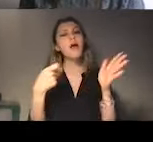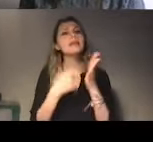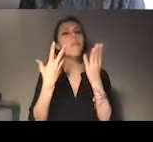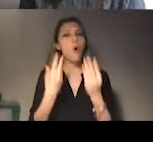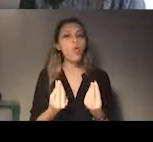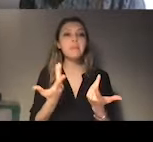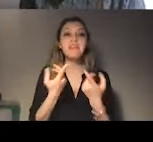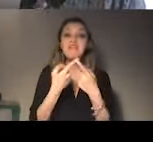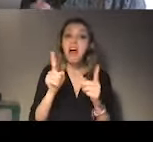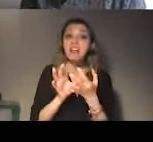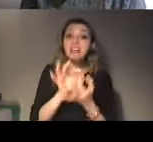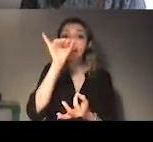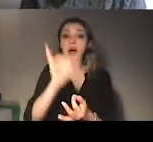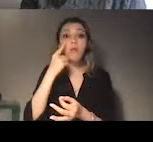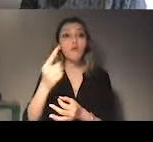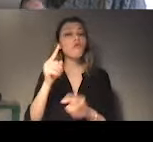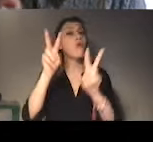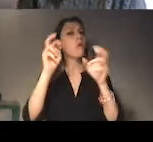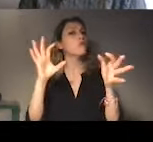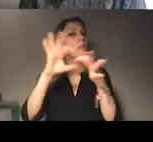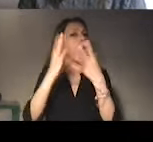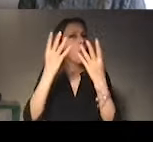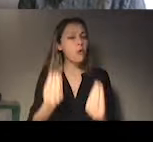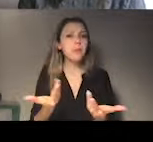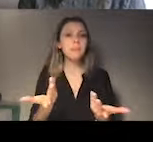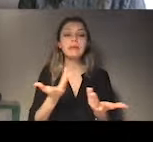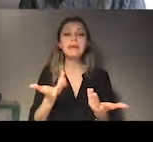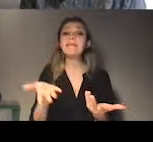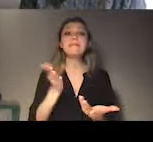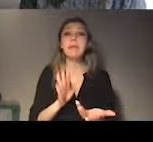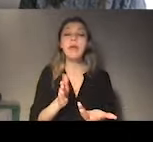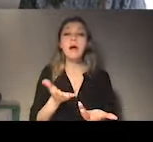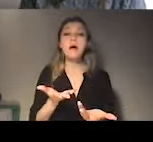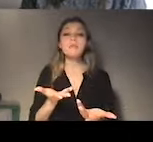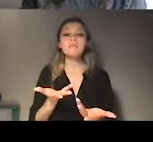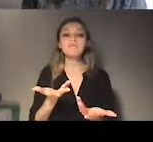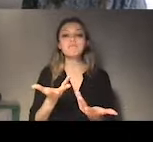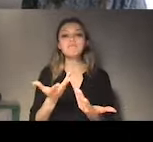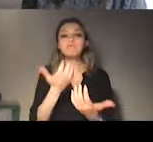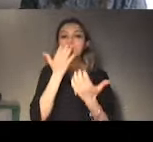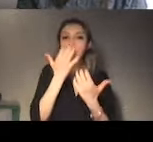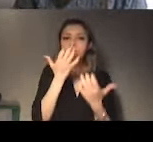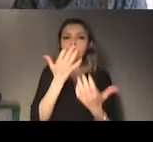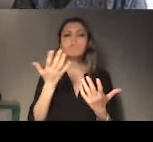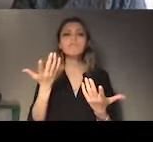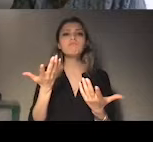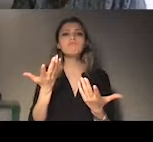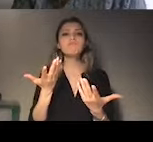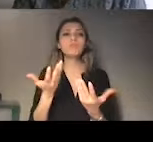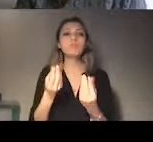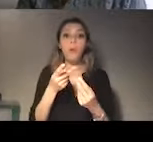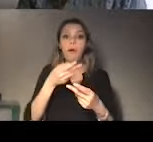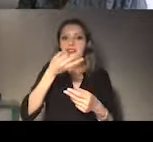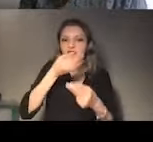Many of these recommendations address, for example, the freedom of opinion, the freedom of press and safety of